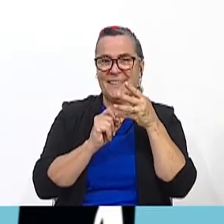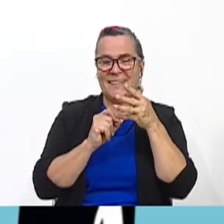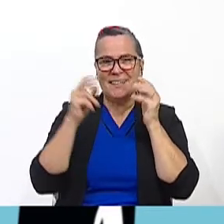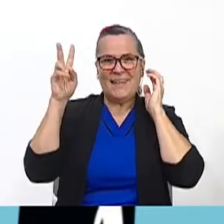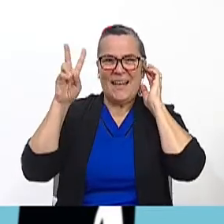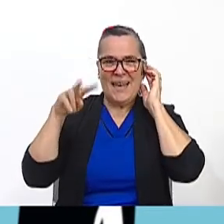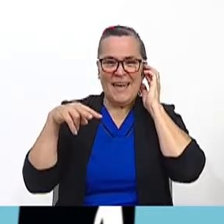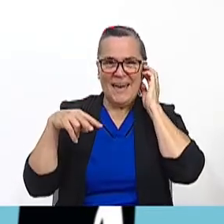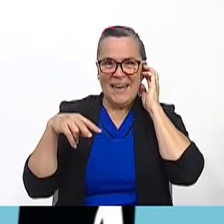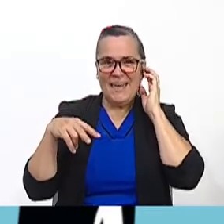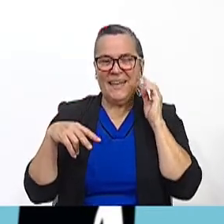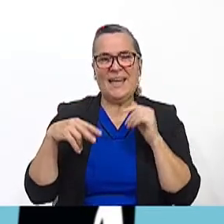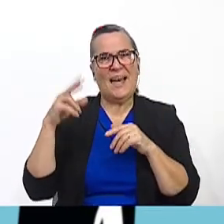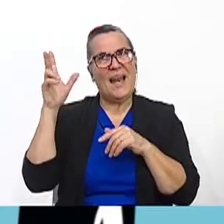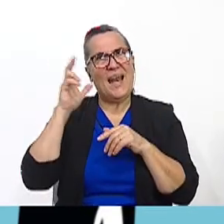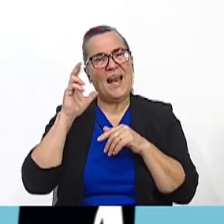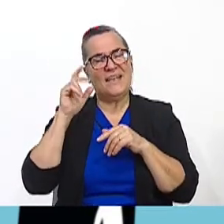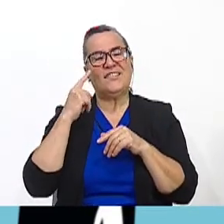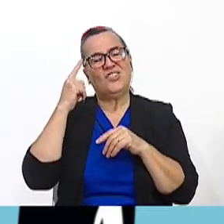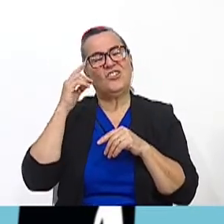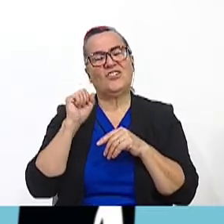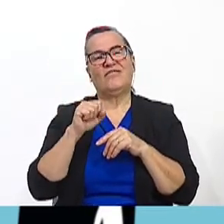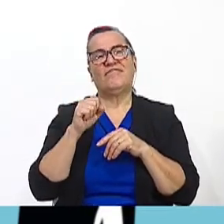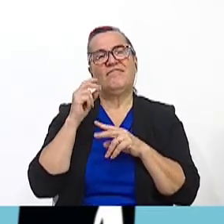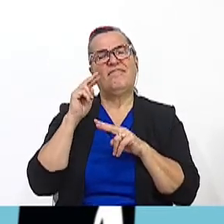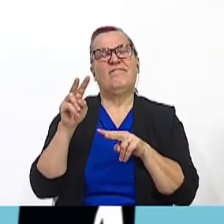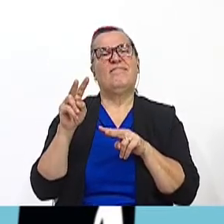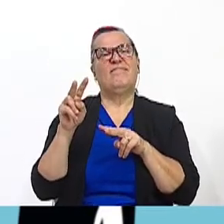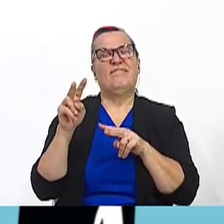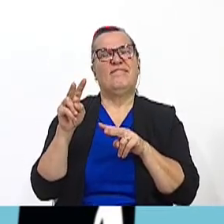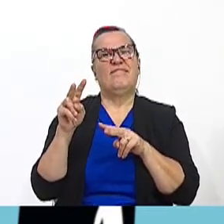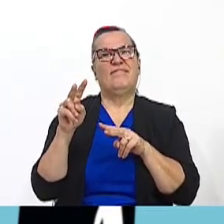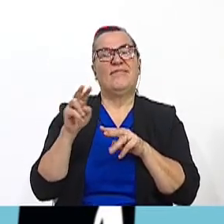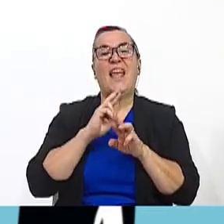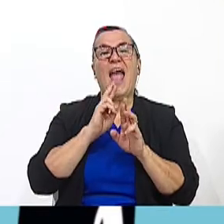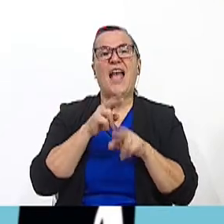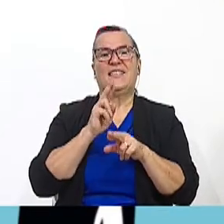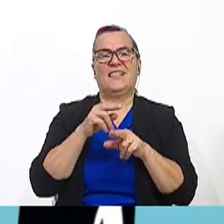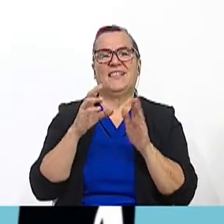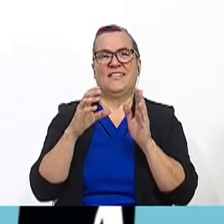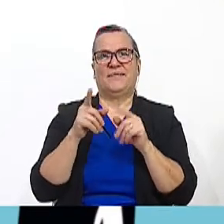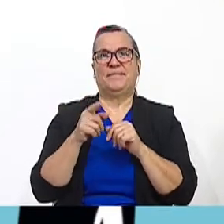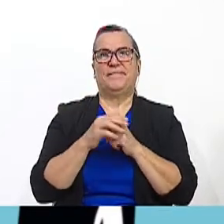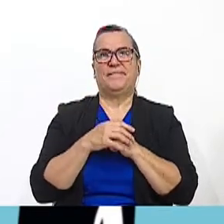listening? Hmm. I'm sure you did. So let's check the answers together.